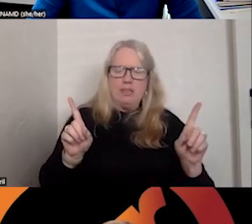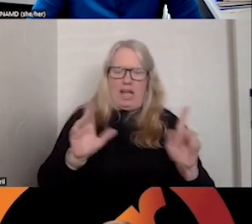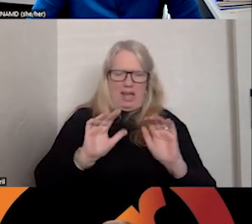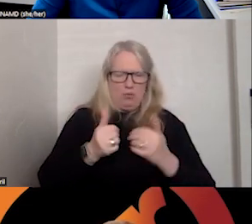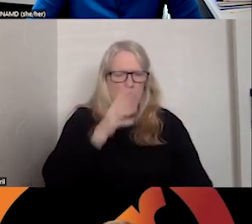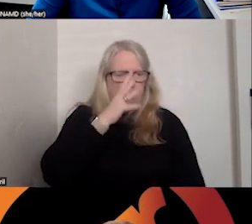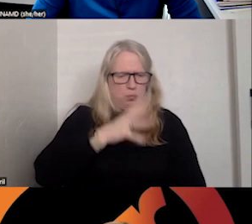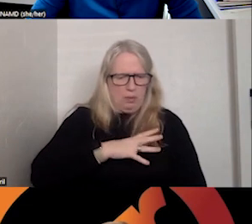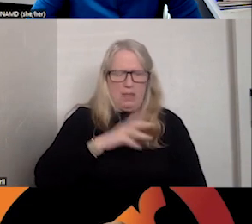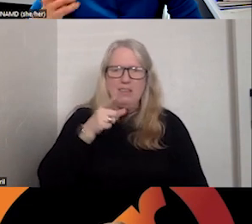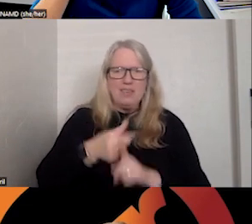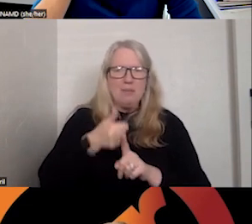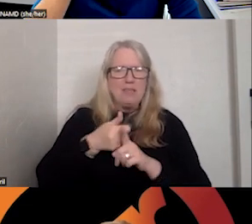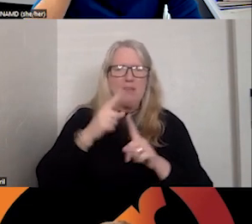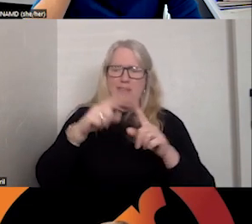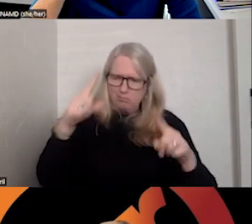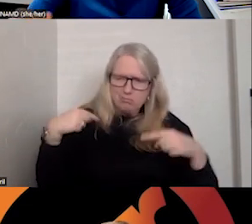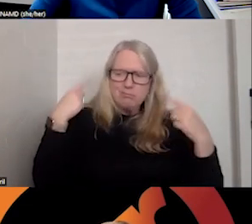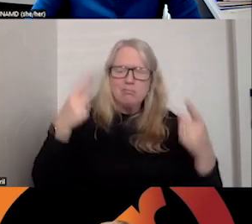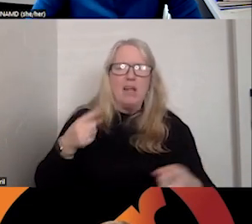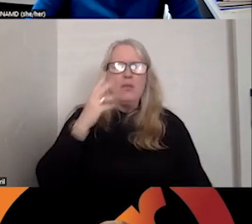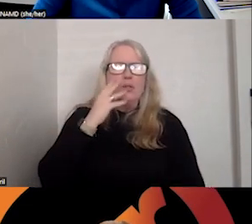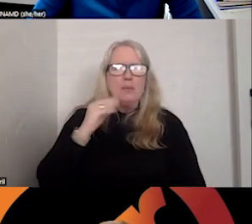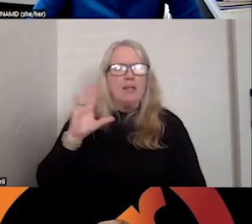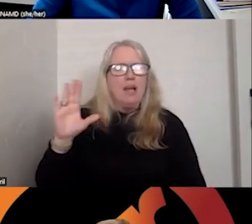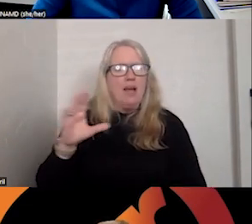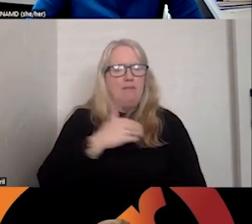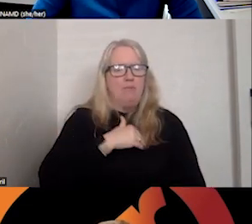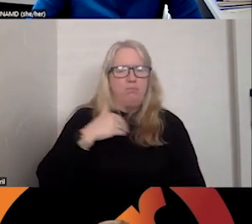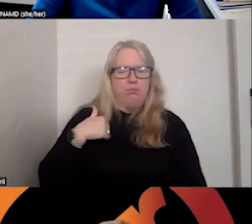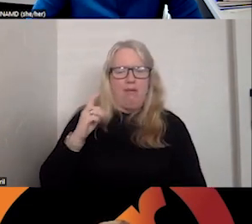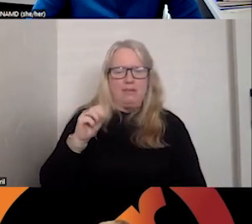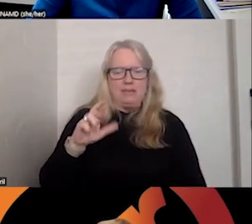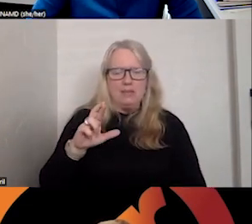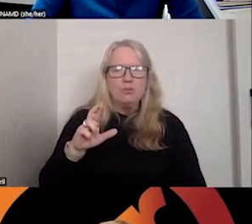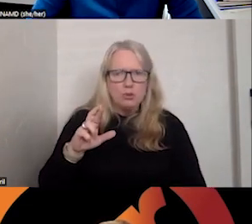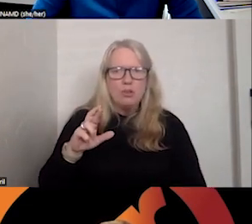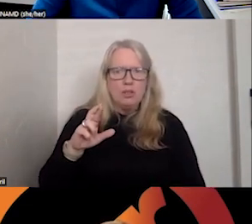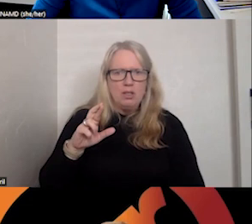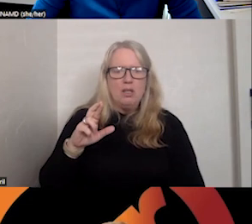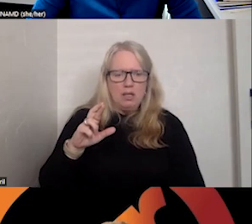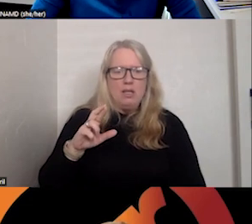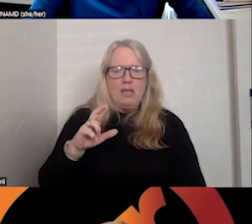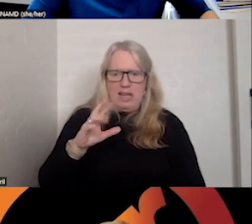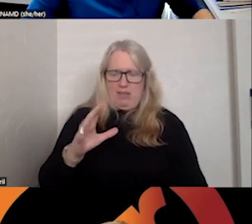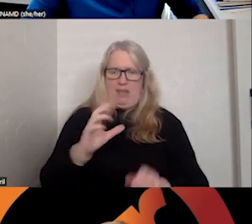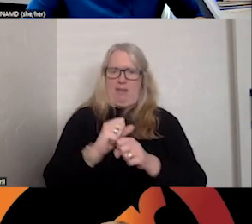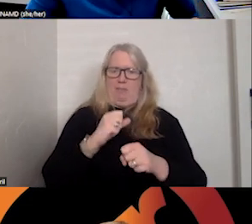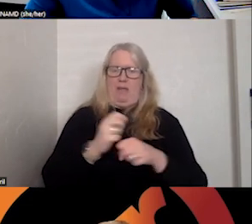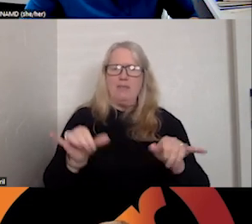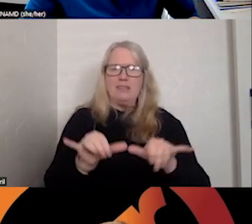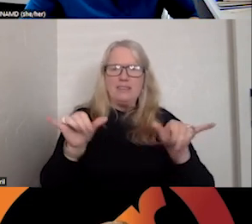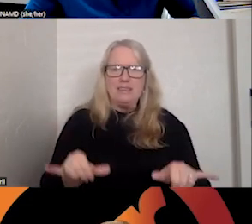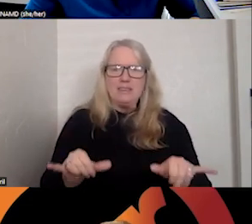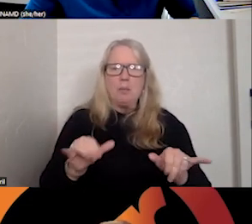who have been through the experience of breast breast cancer actually made to the system and the way the system